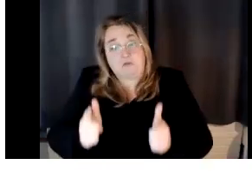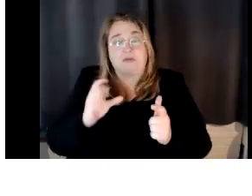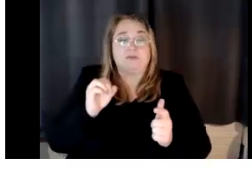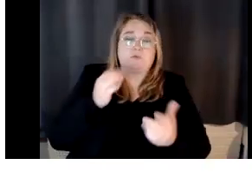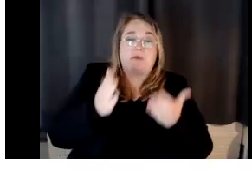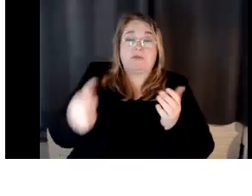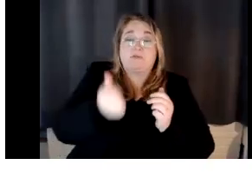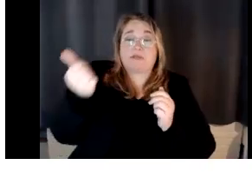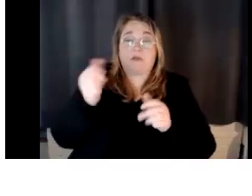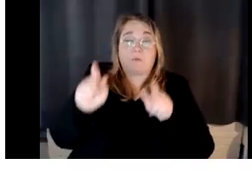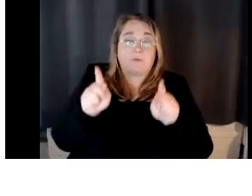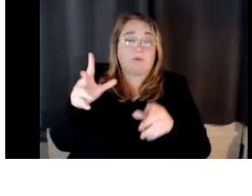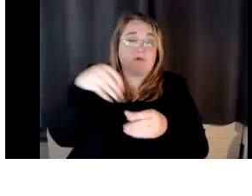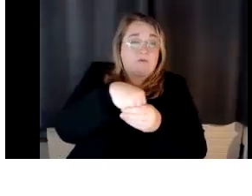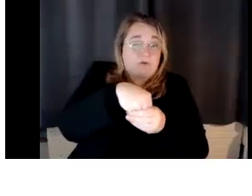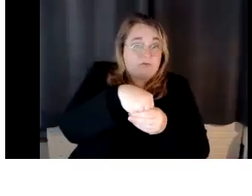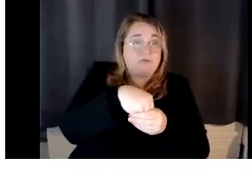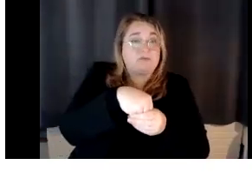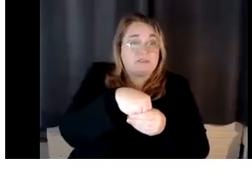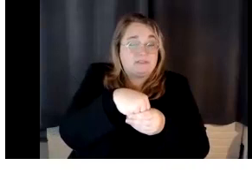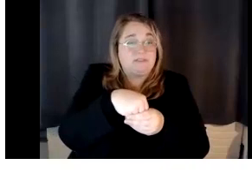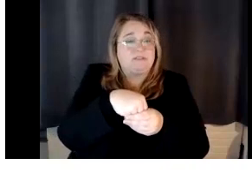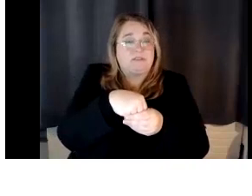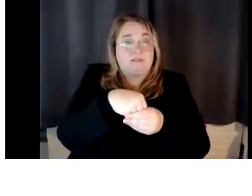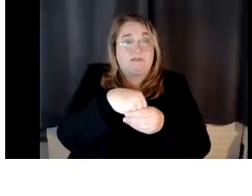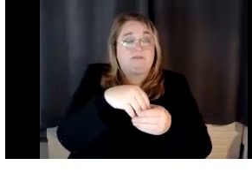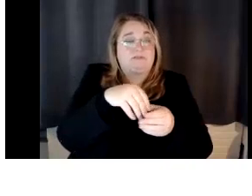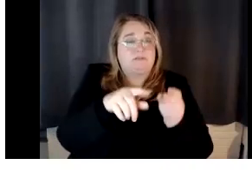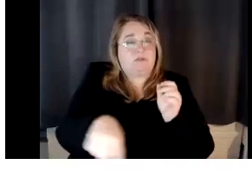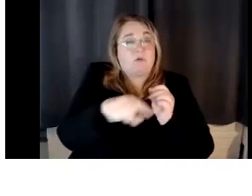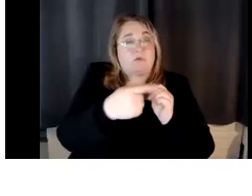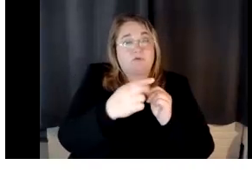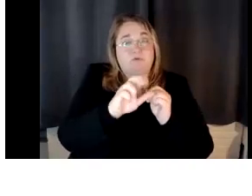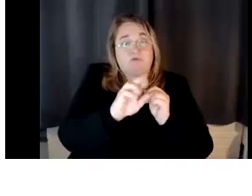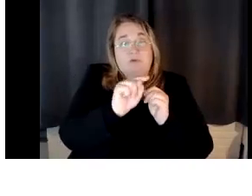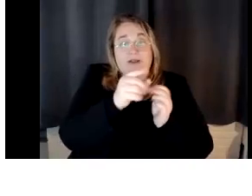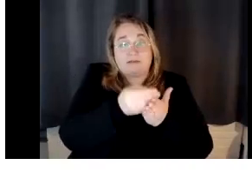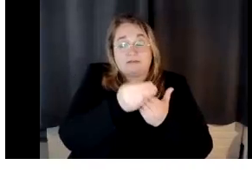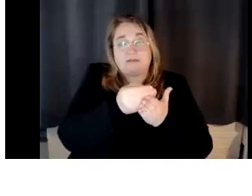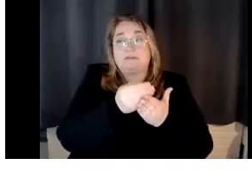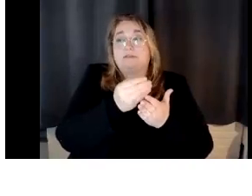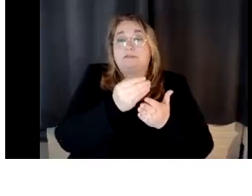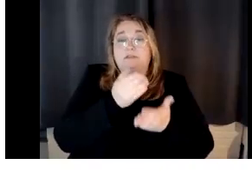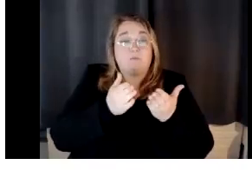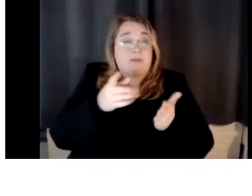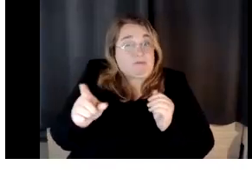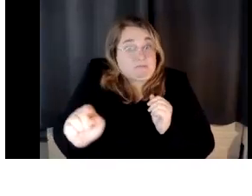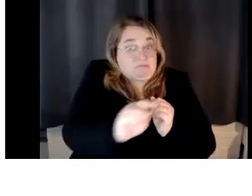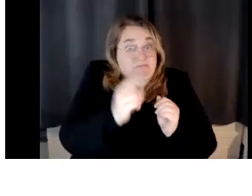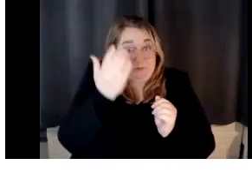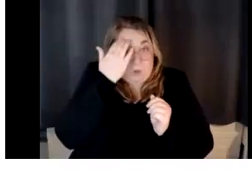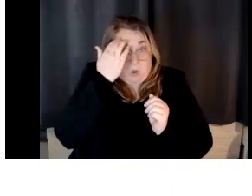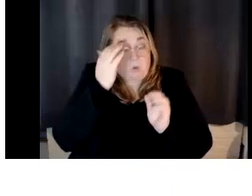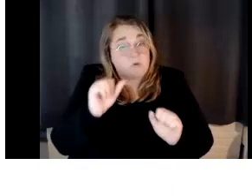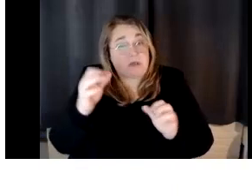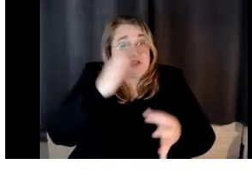involved in, um, and, um, and some of the grants that are joining us on Zoom. Maybe they can chime in, um, and maybe take